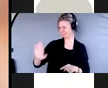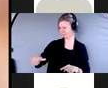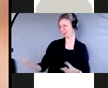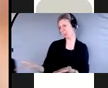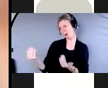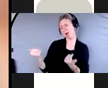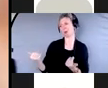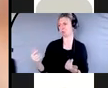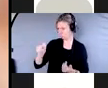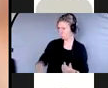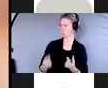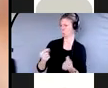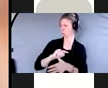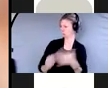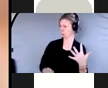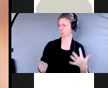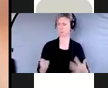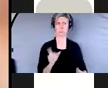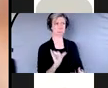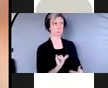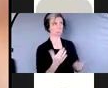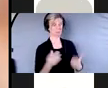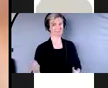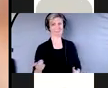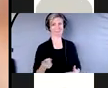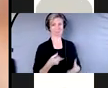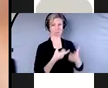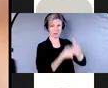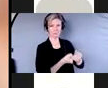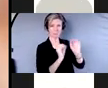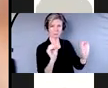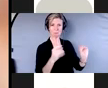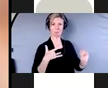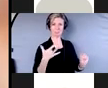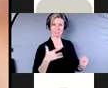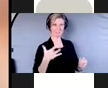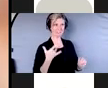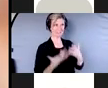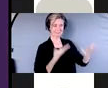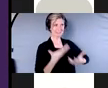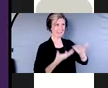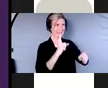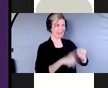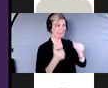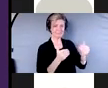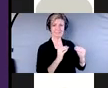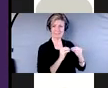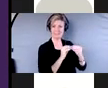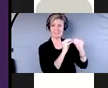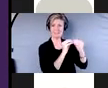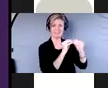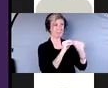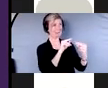feel not empowered to speak up because of just the way that the person's talking to them.